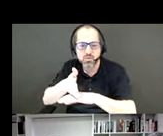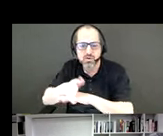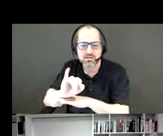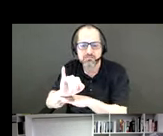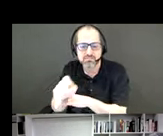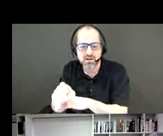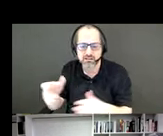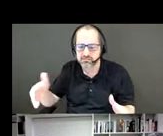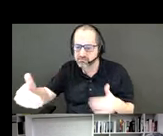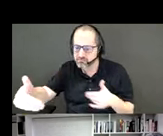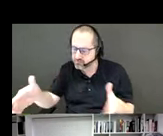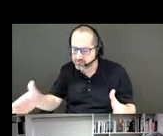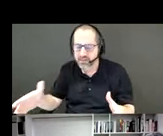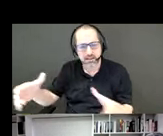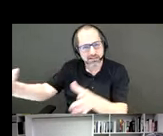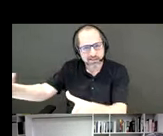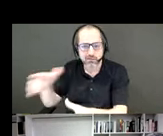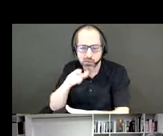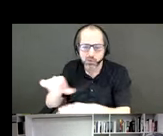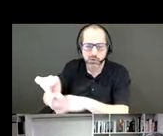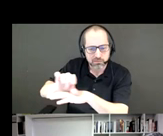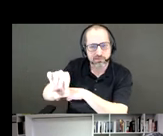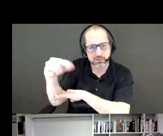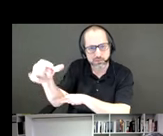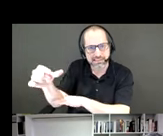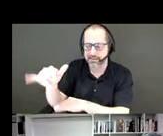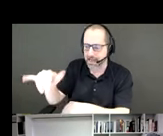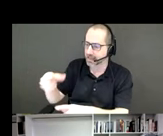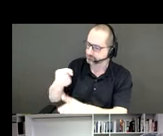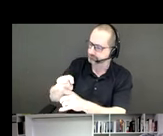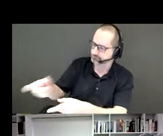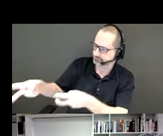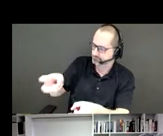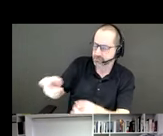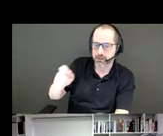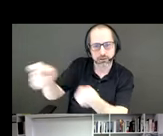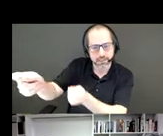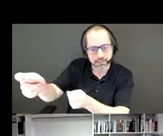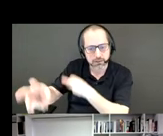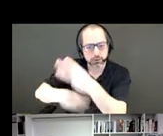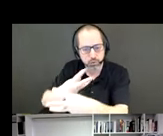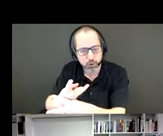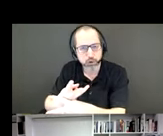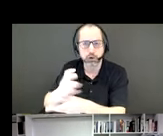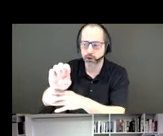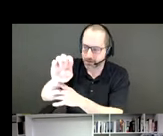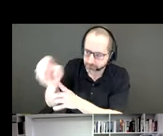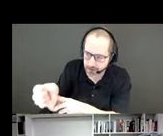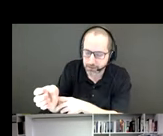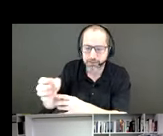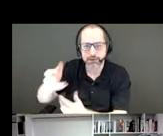plants from far-flung places, changing our world, the environment, the social, and the economical.